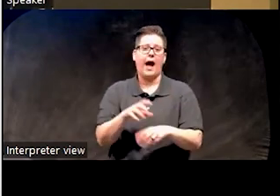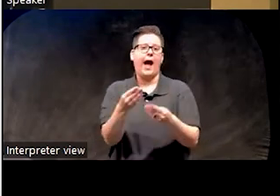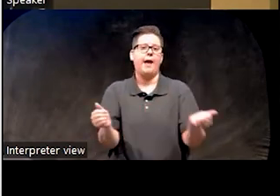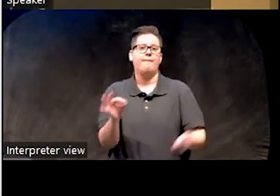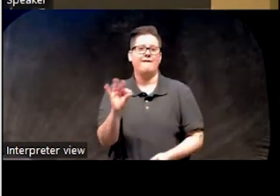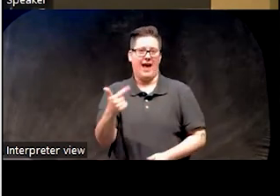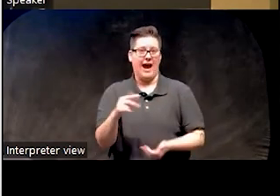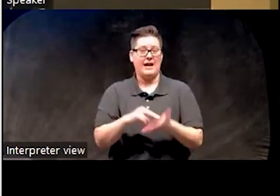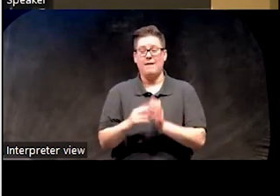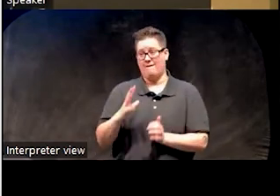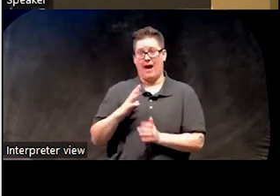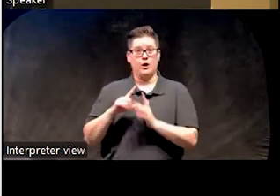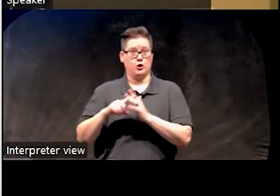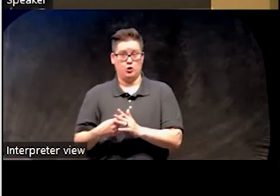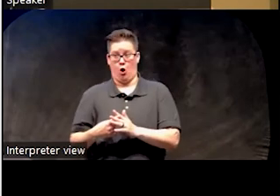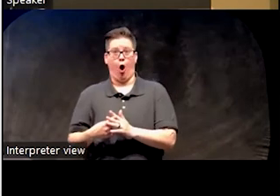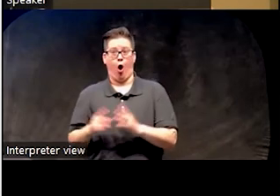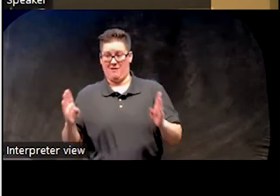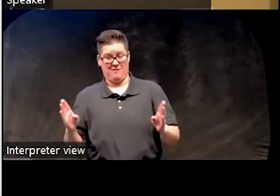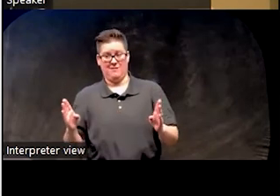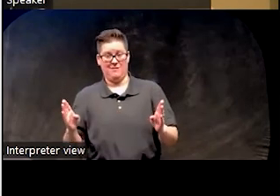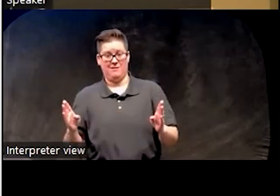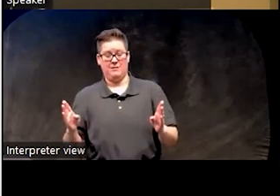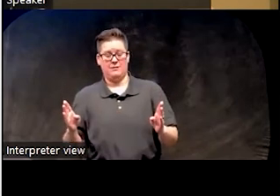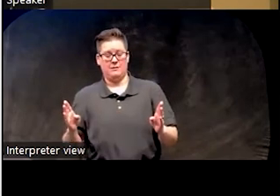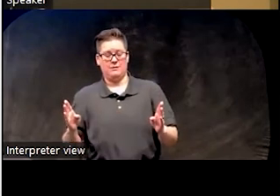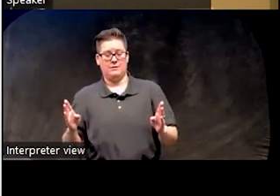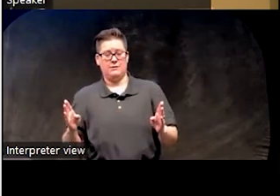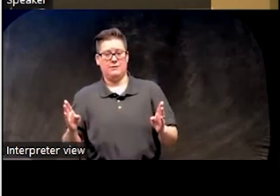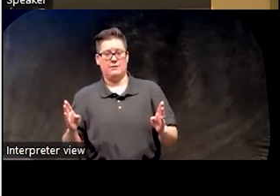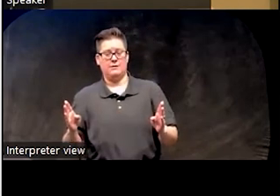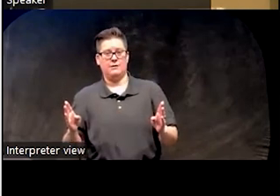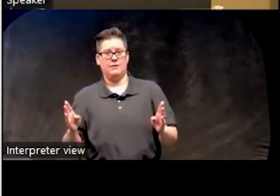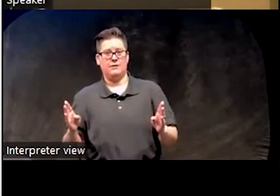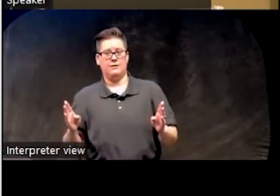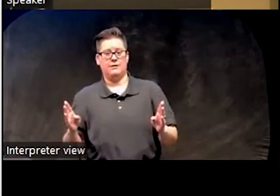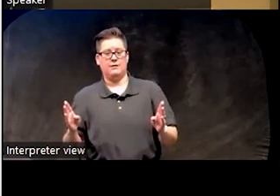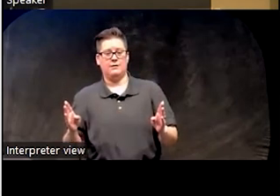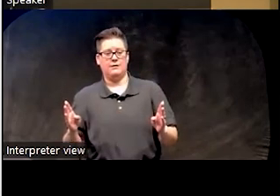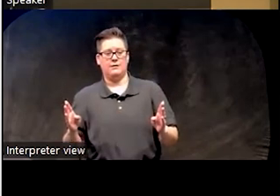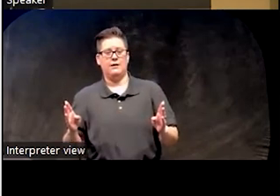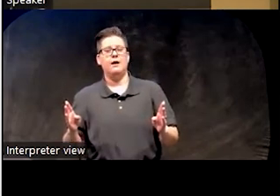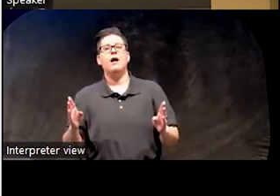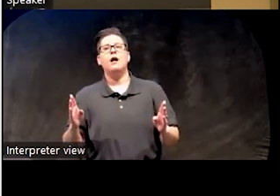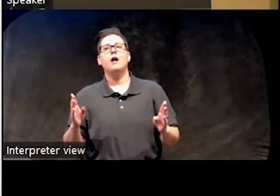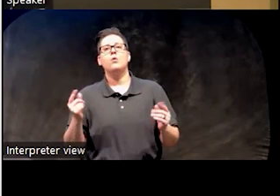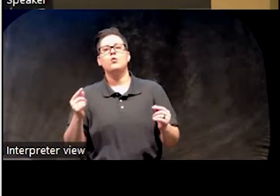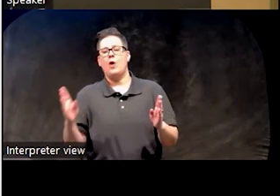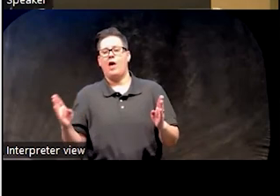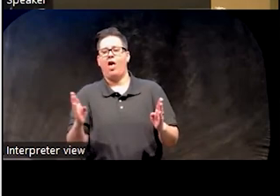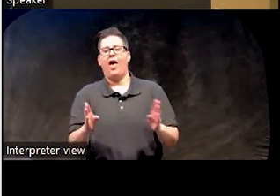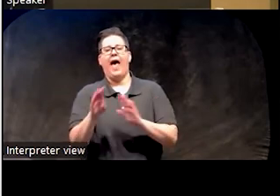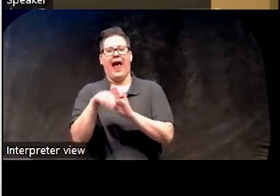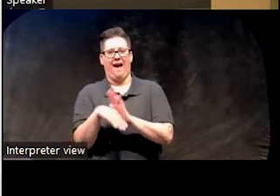kind of starting where the patient's at and gradually increasing or advancing wake up time 30 minutes or so at a time.